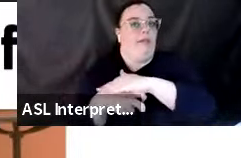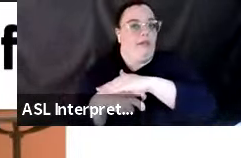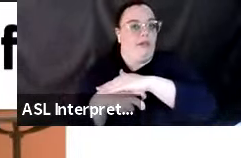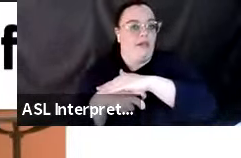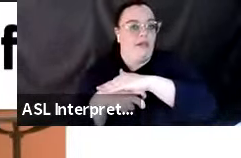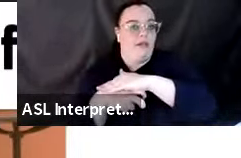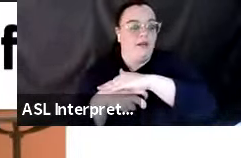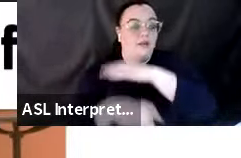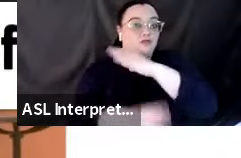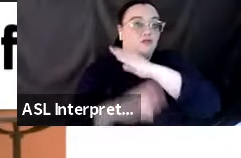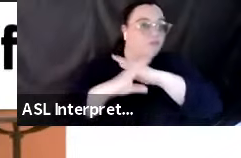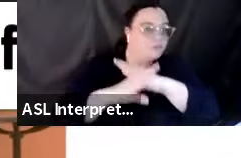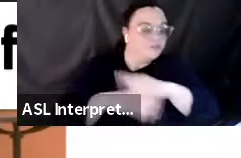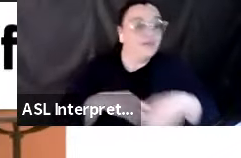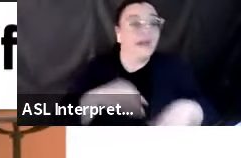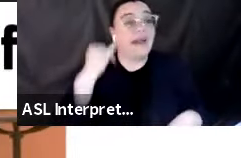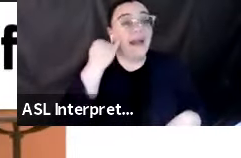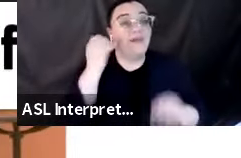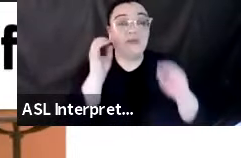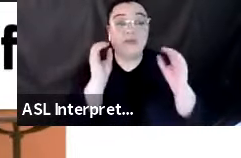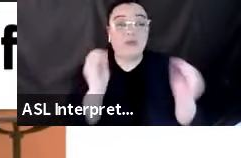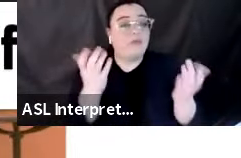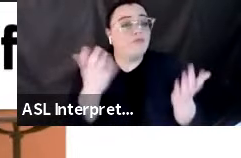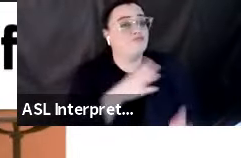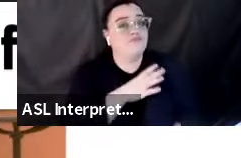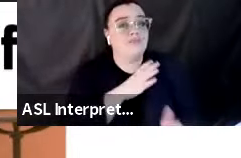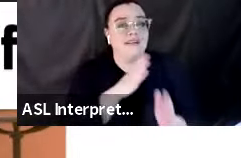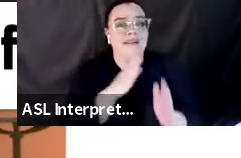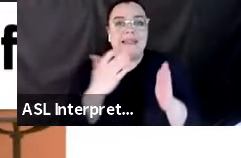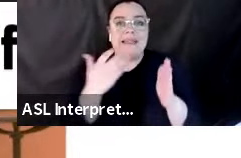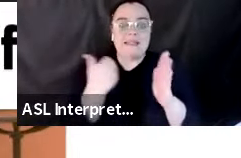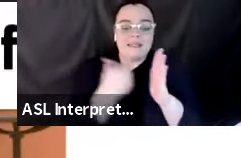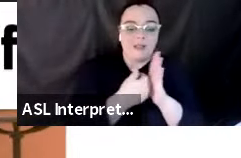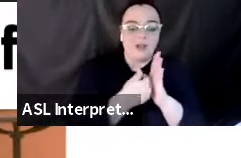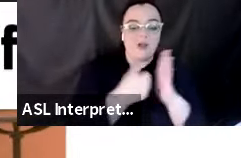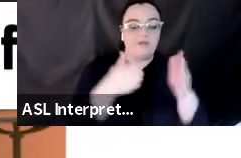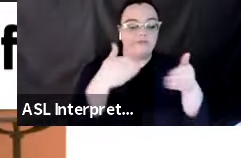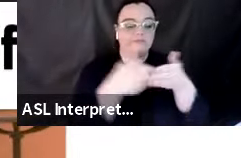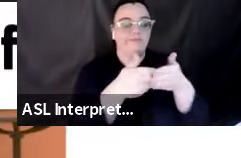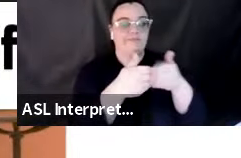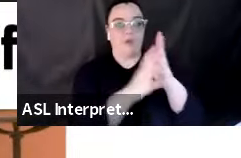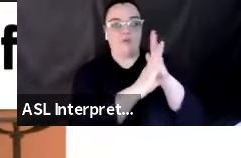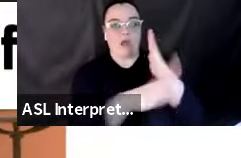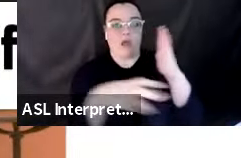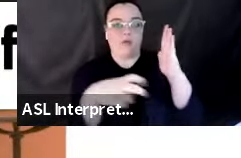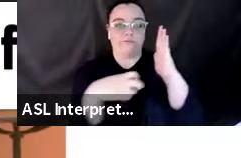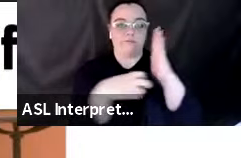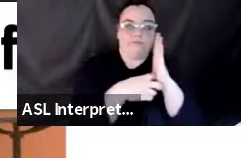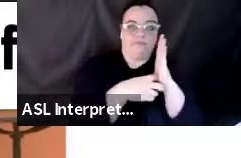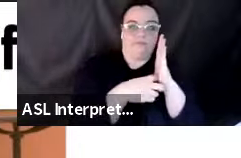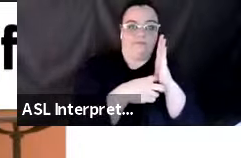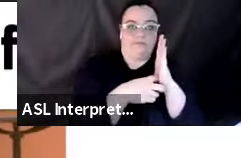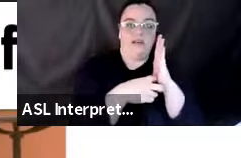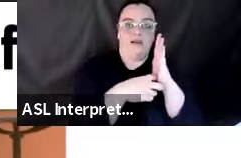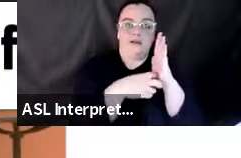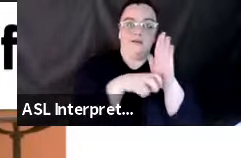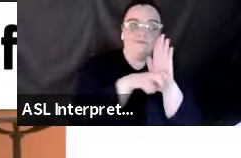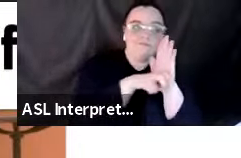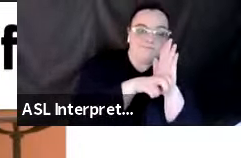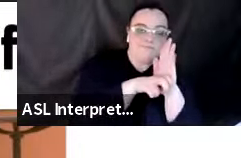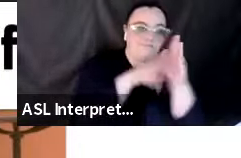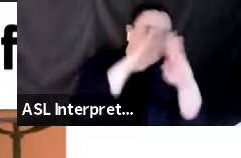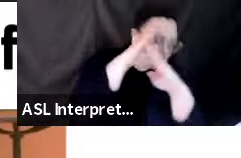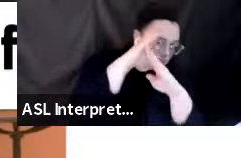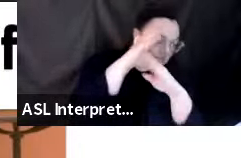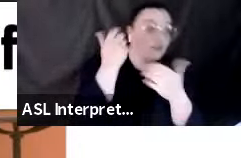If there is not, get next to a wall or something that's going to provide sideways protection so that you don't